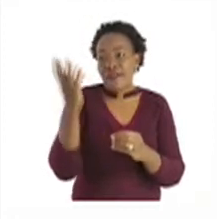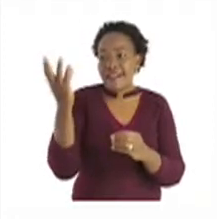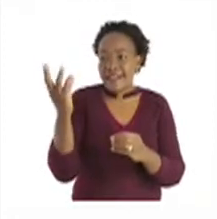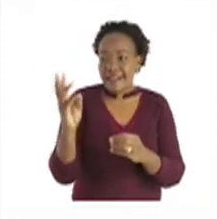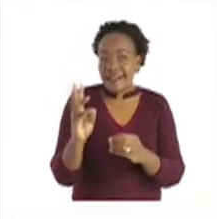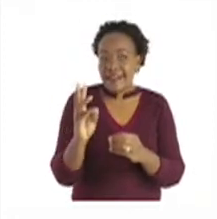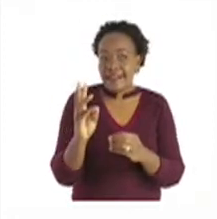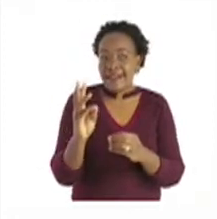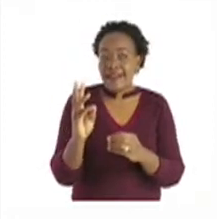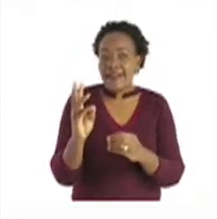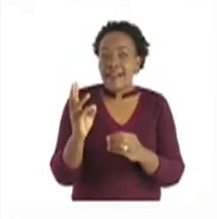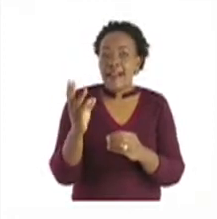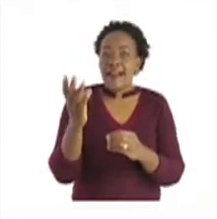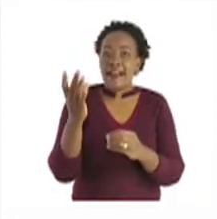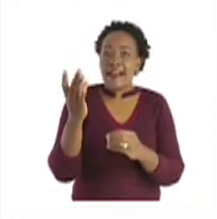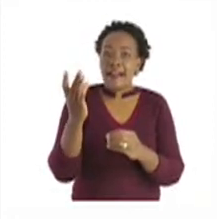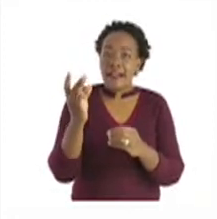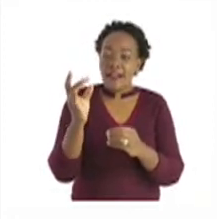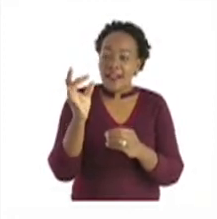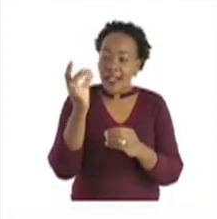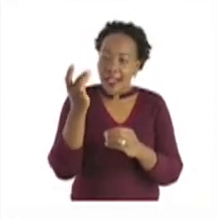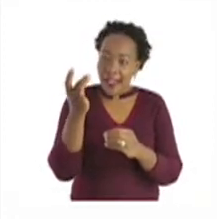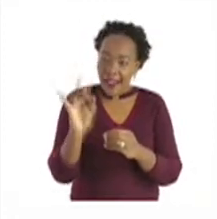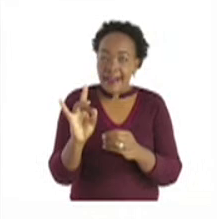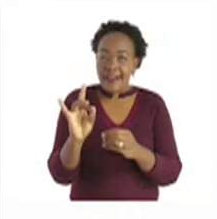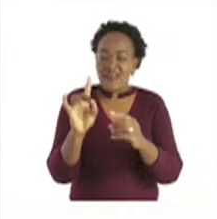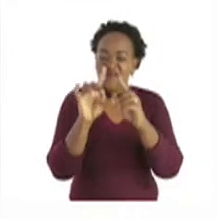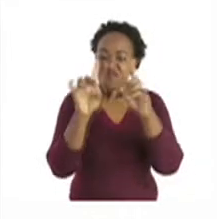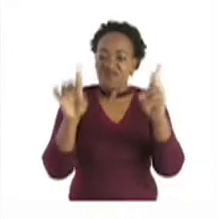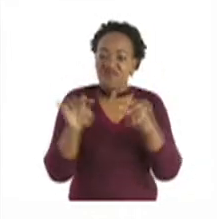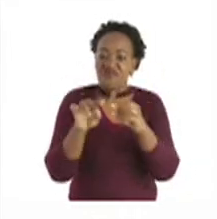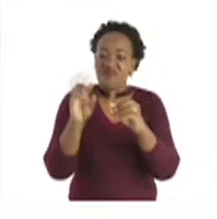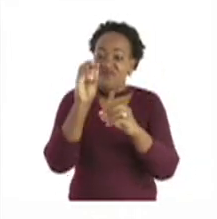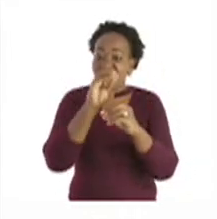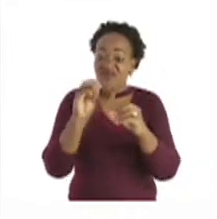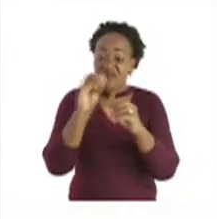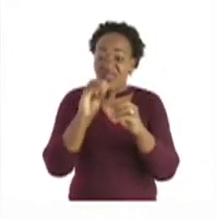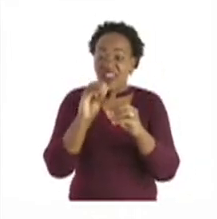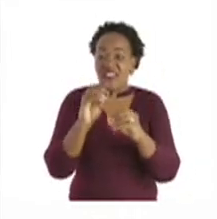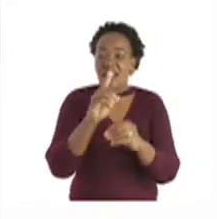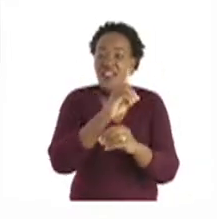8, then there's a box, and 12.